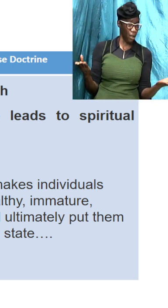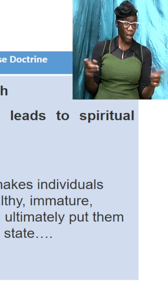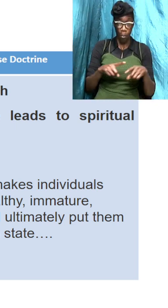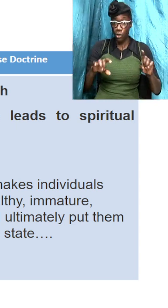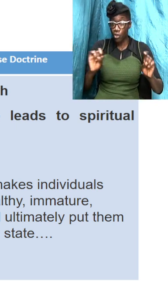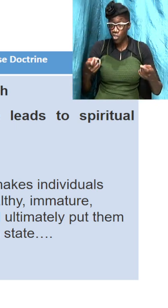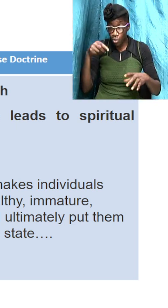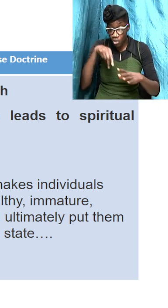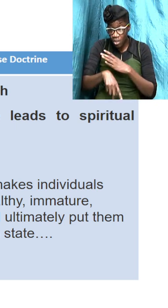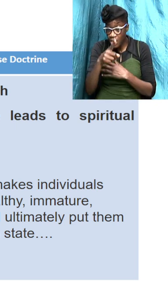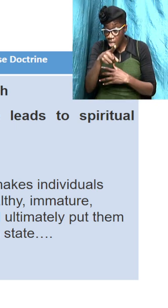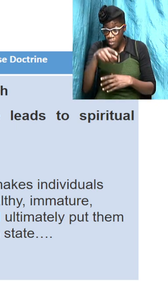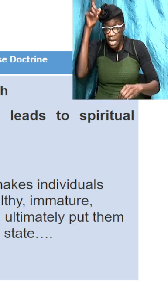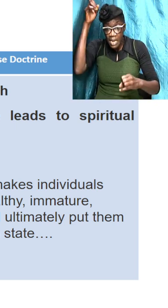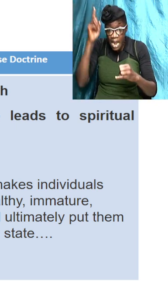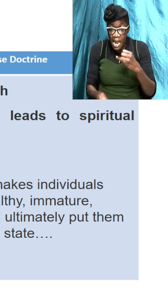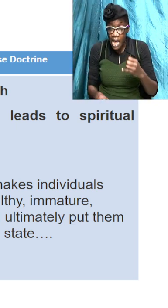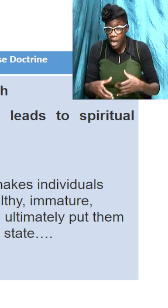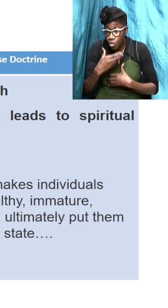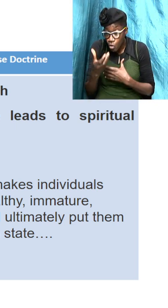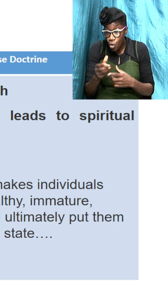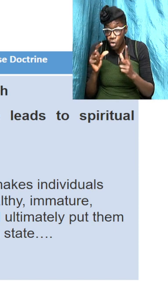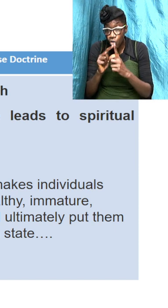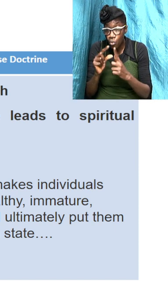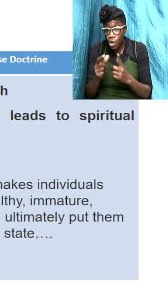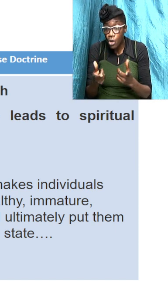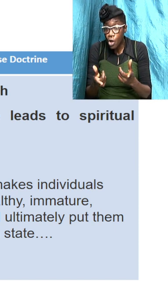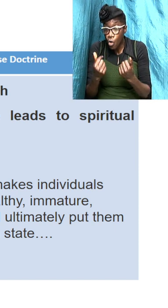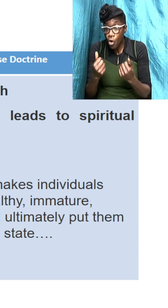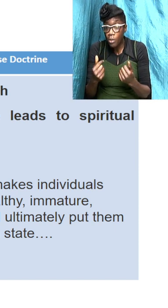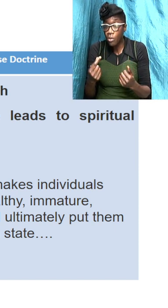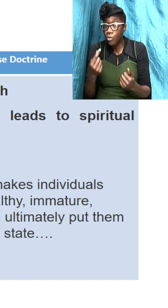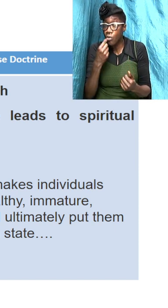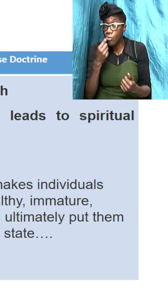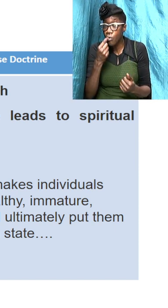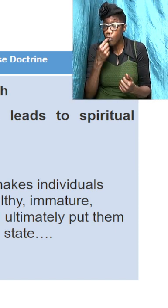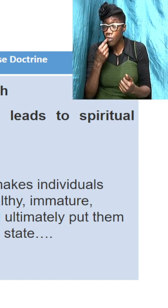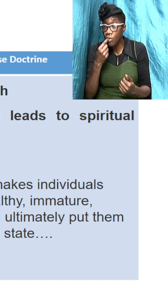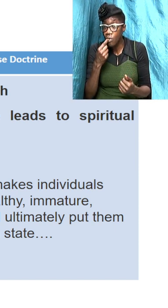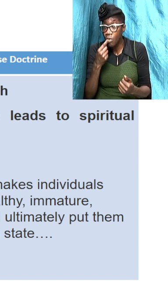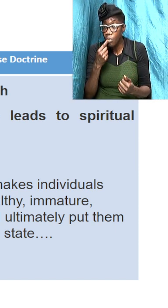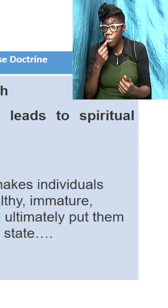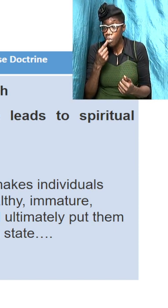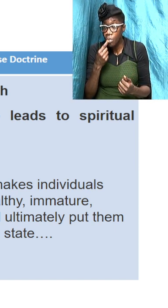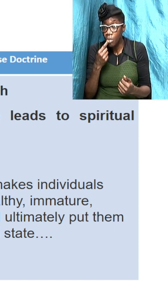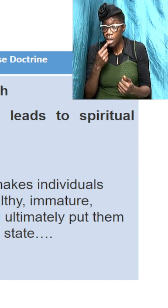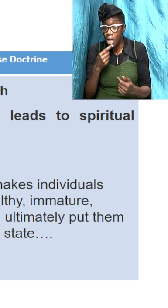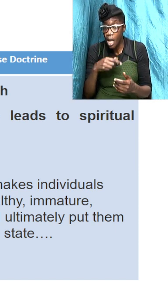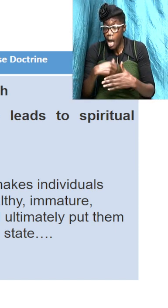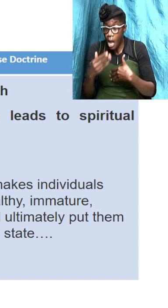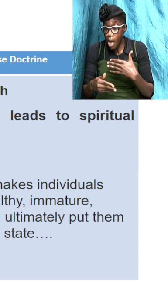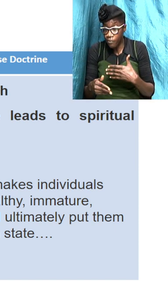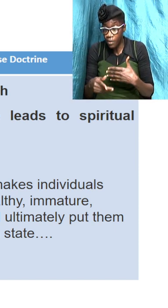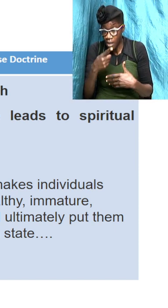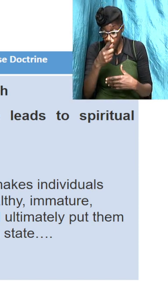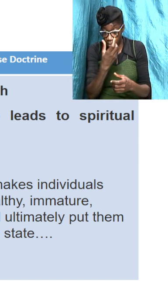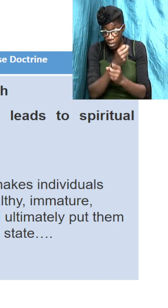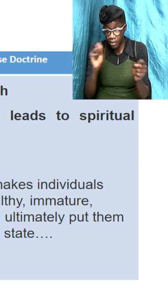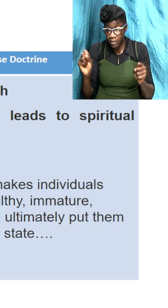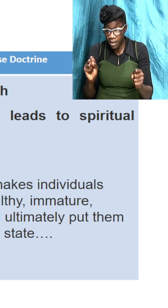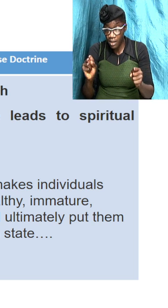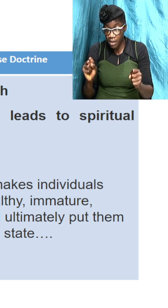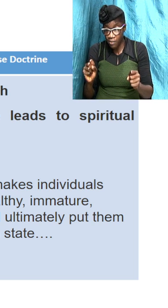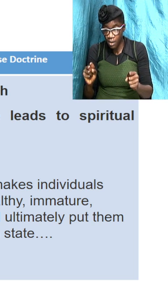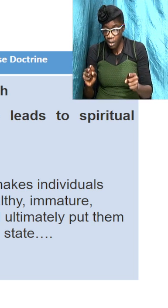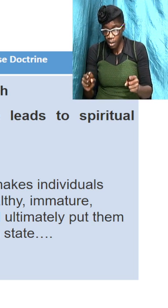the last curse word that came to my mouth it was after I get saved because after I get saved a dog